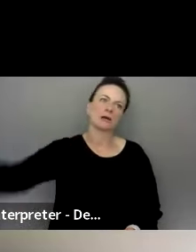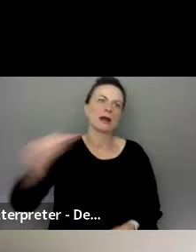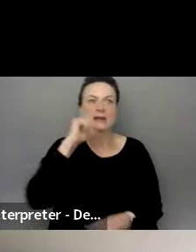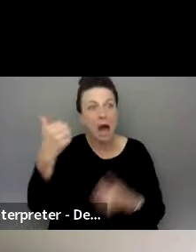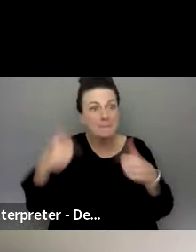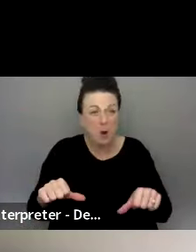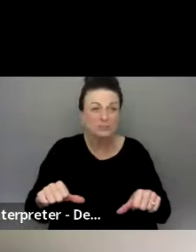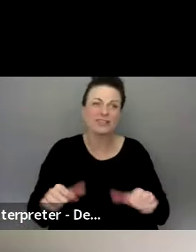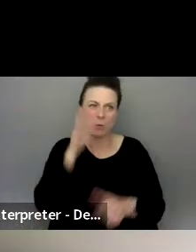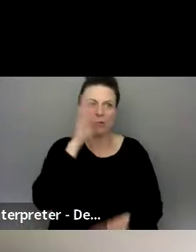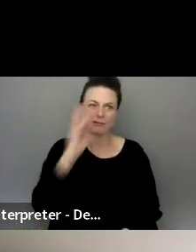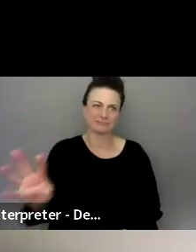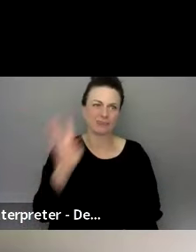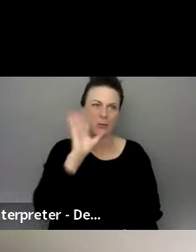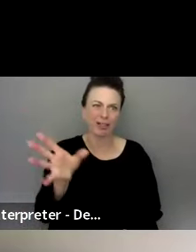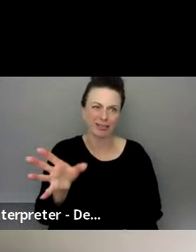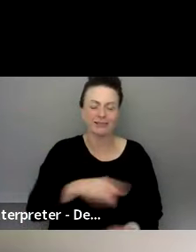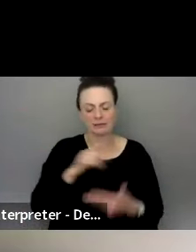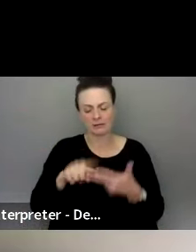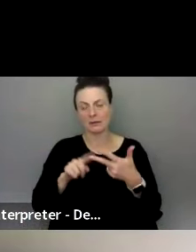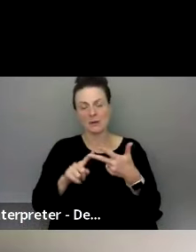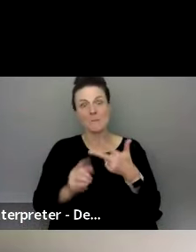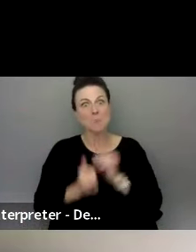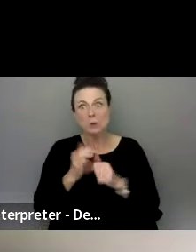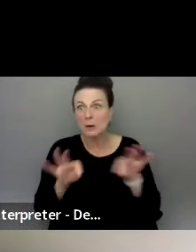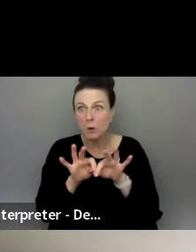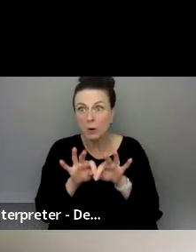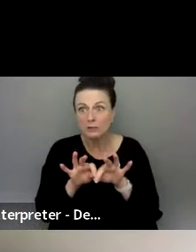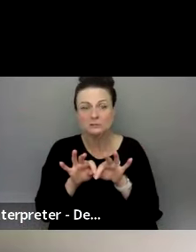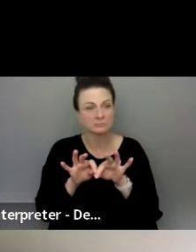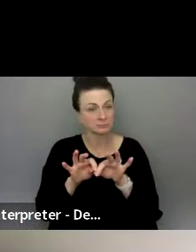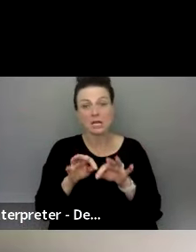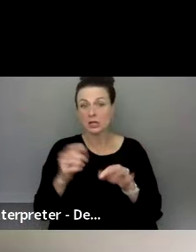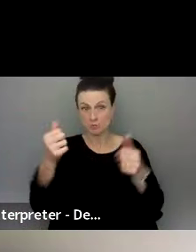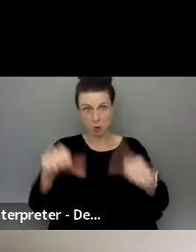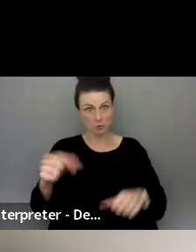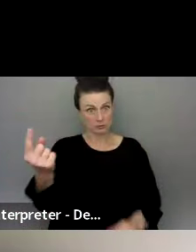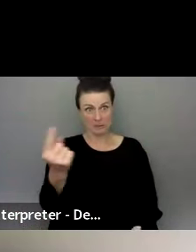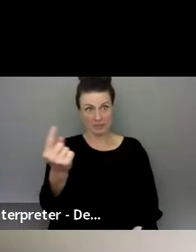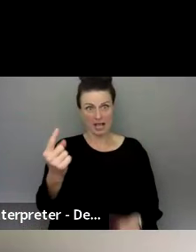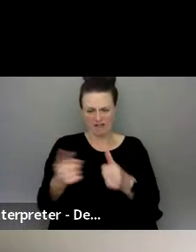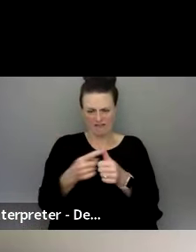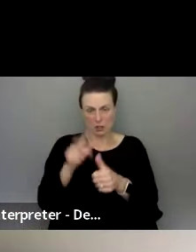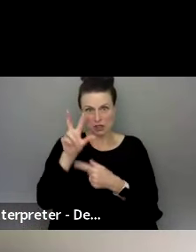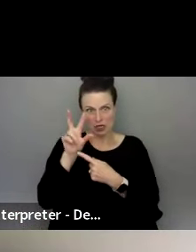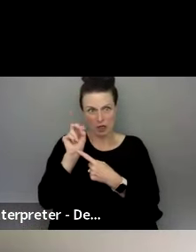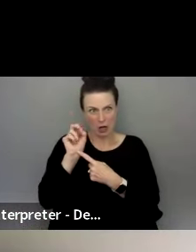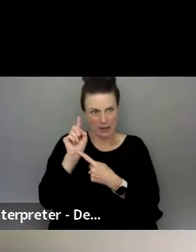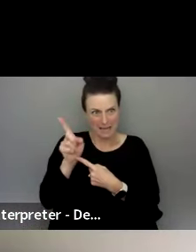thing is the most important one, which is when you post something, the first 30 minutes